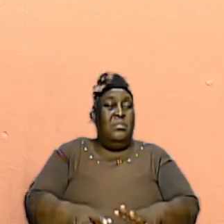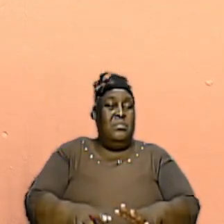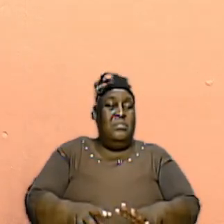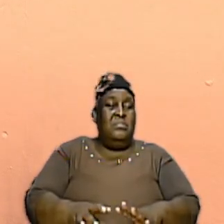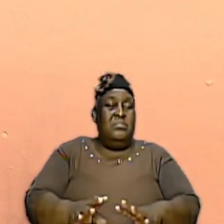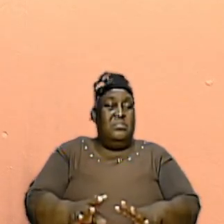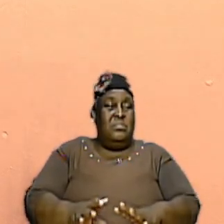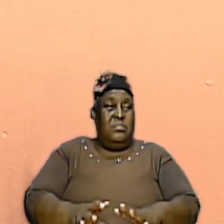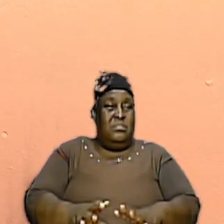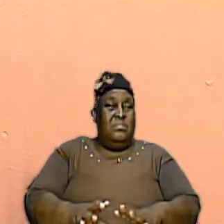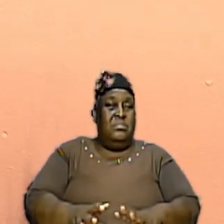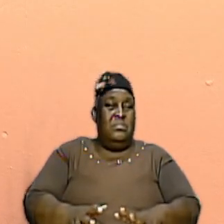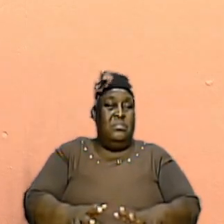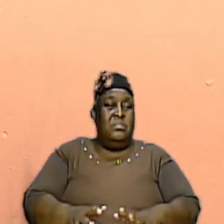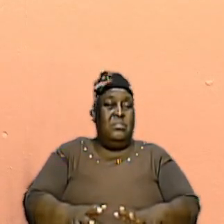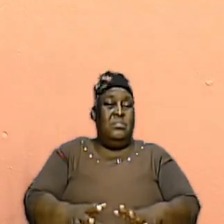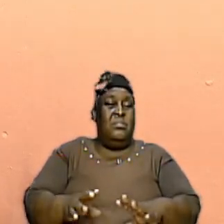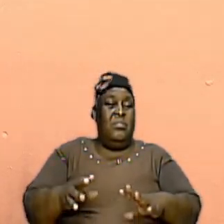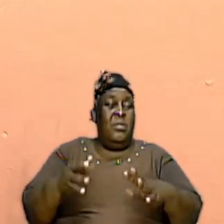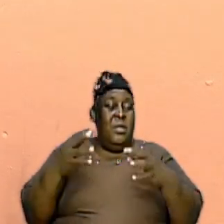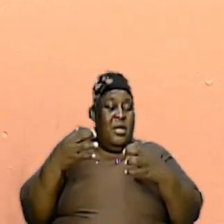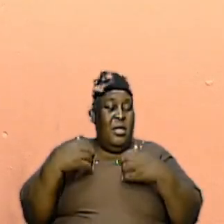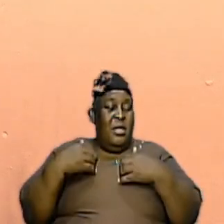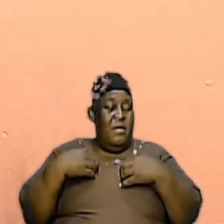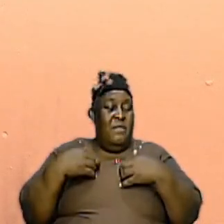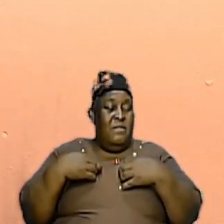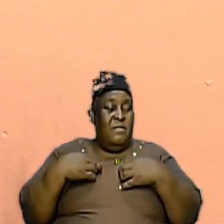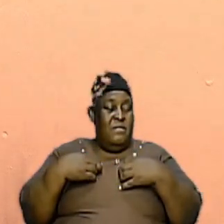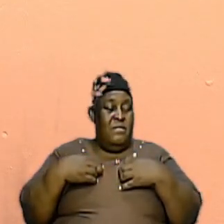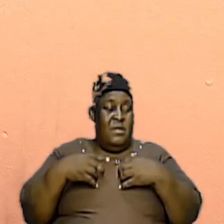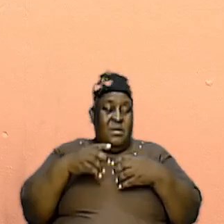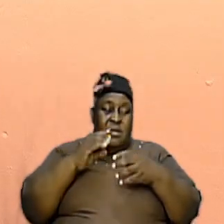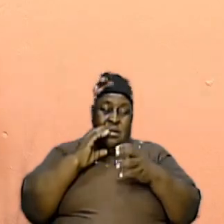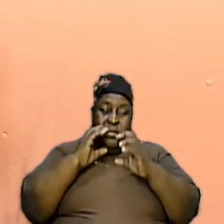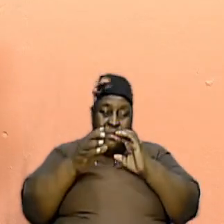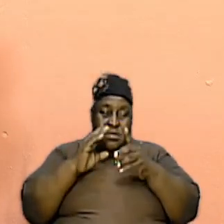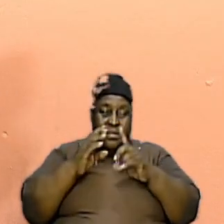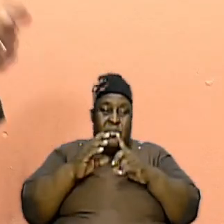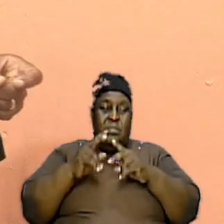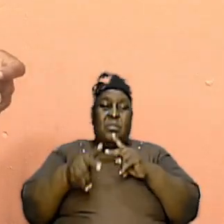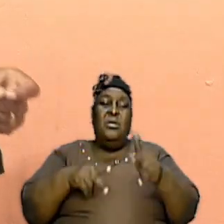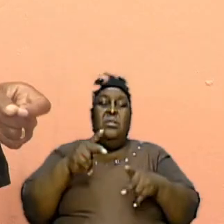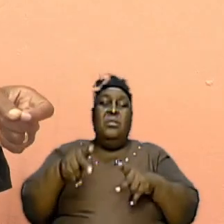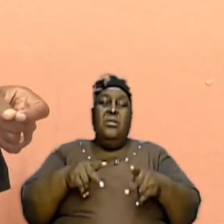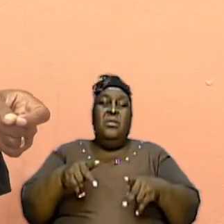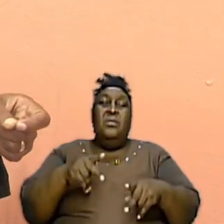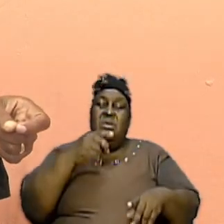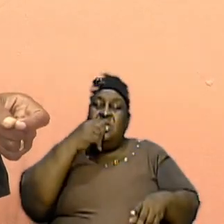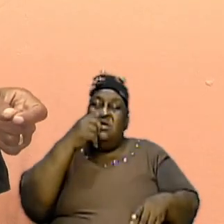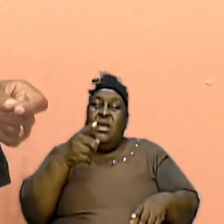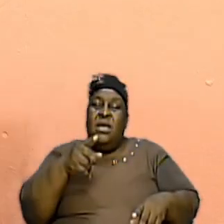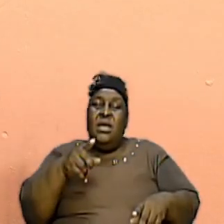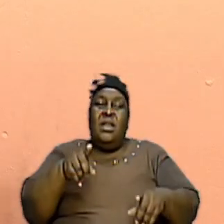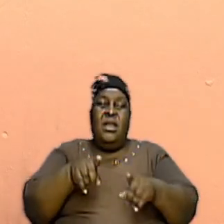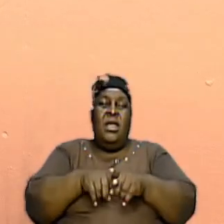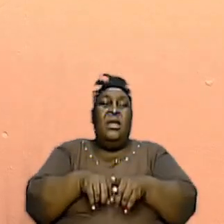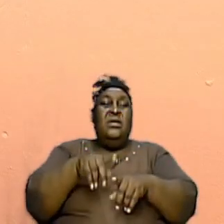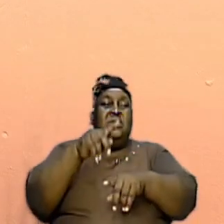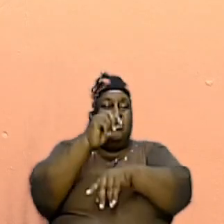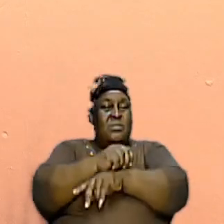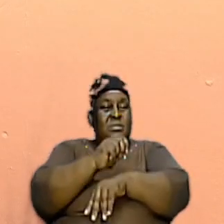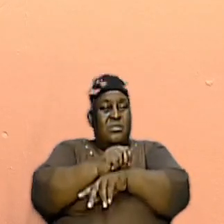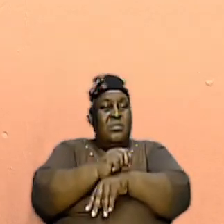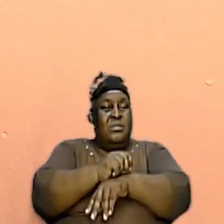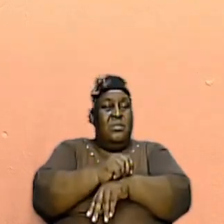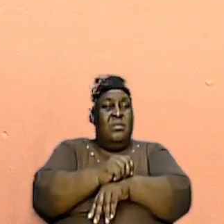just recently and they were saying that I was implying as if the tabernacle was a representative